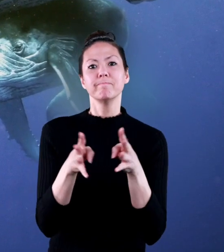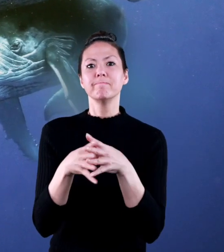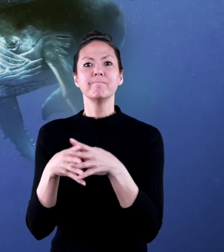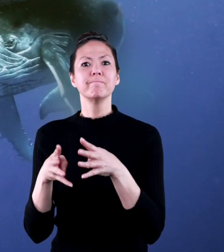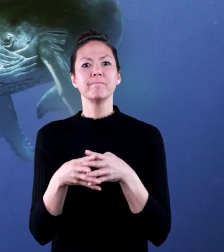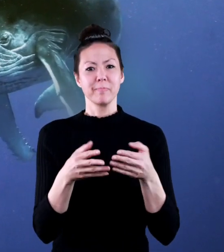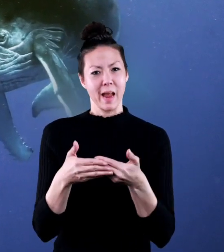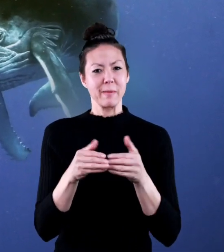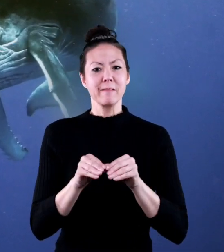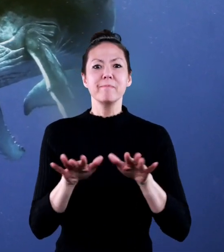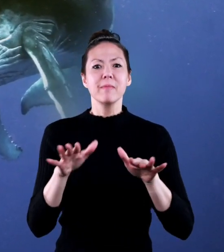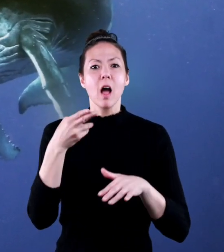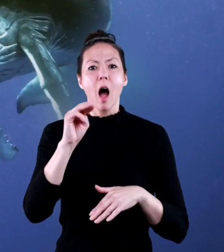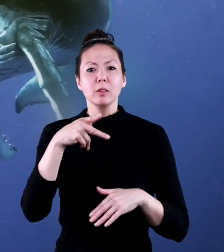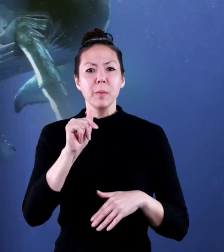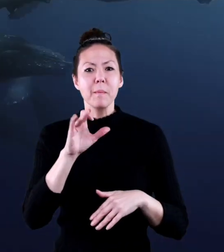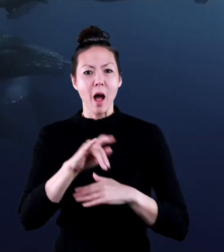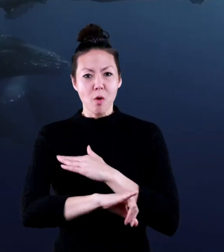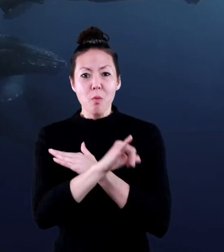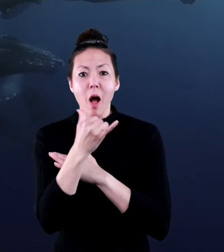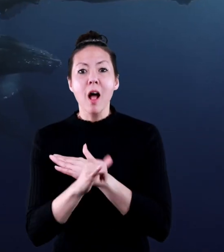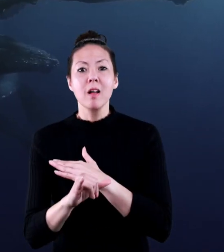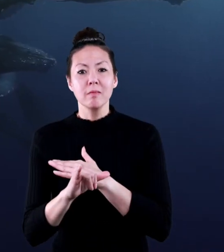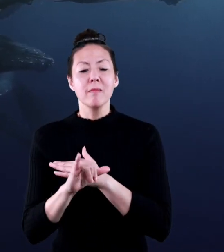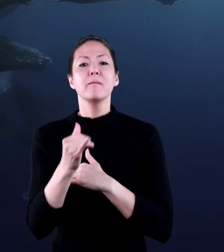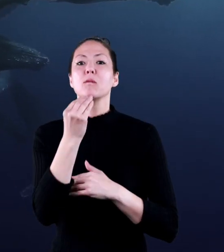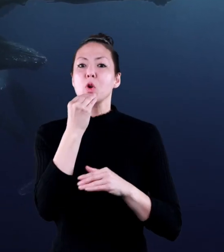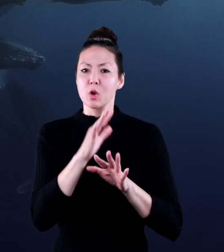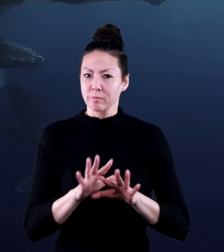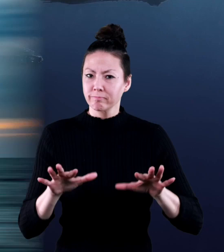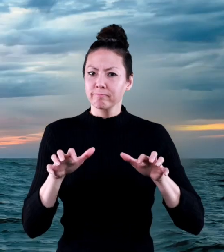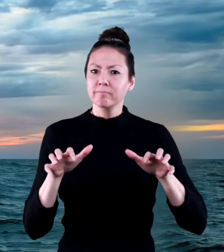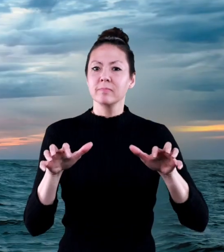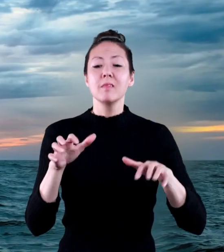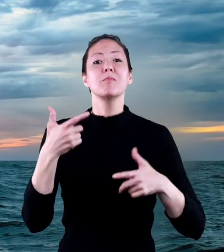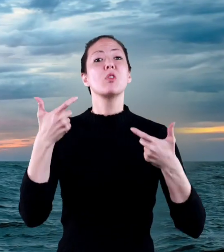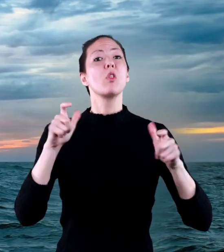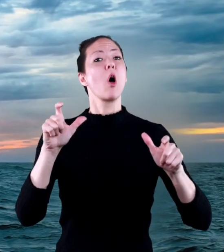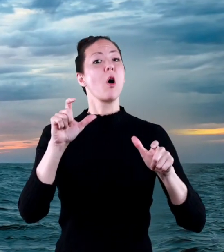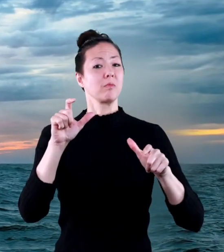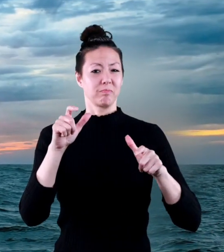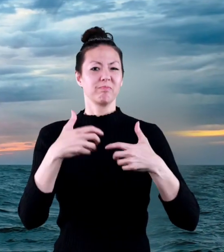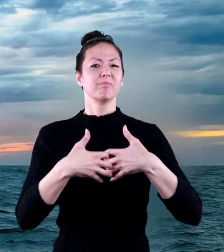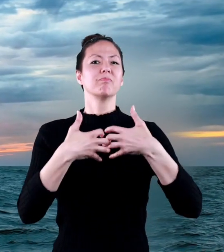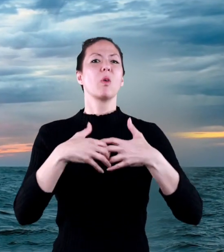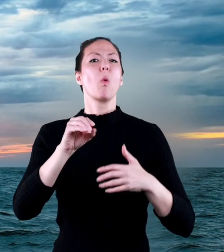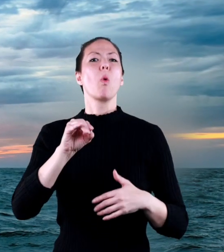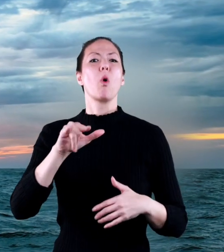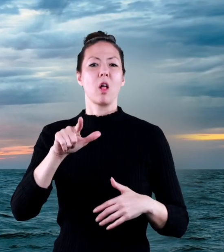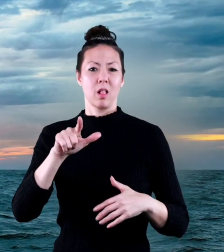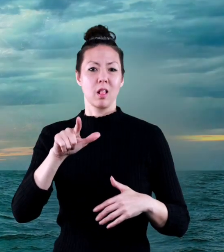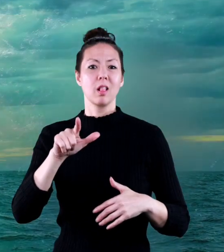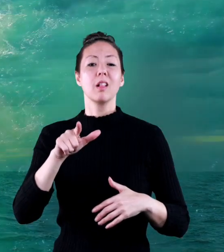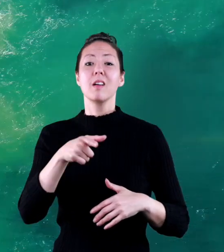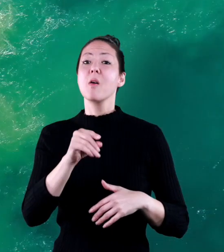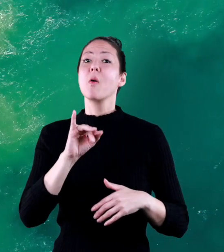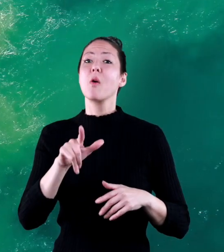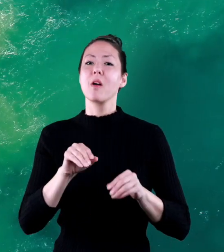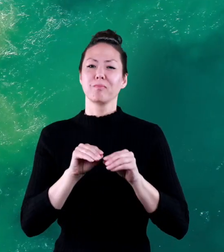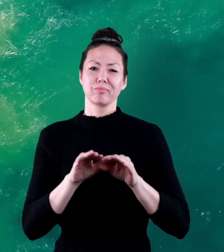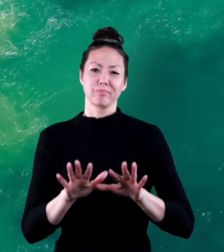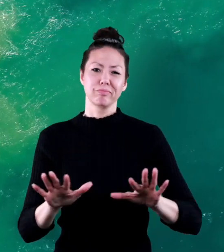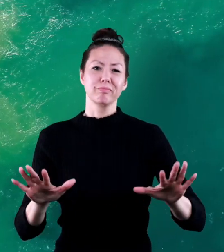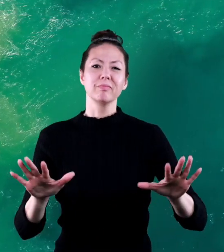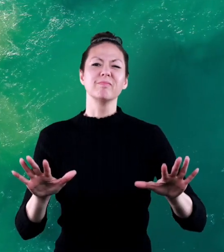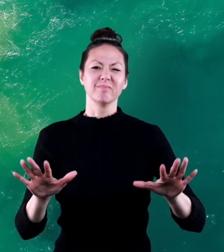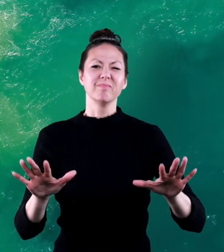for the humpback whale, but it is also the source for a large percentage of oil pumping. Oil spills are